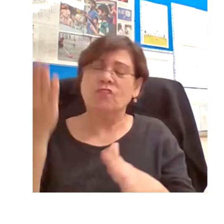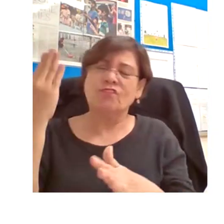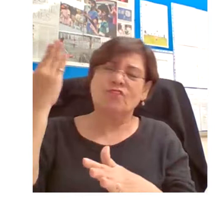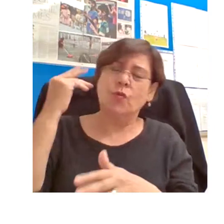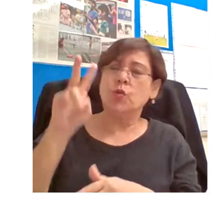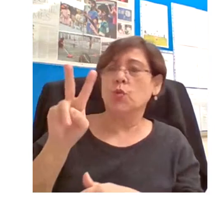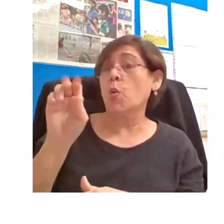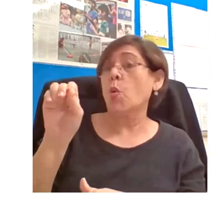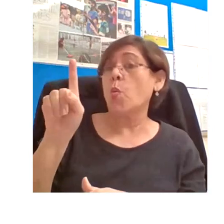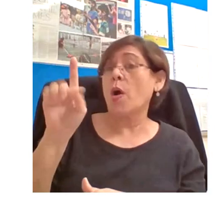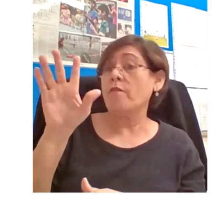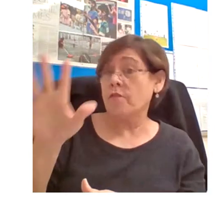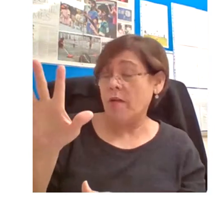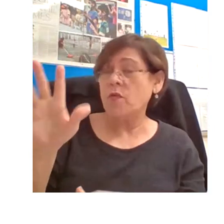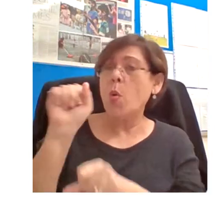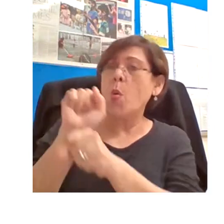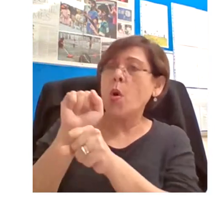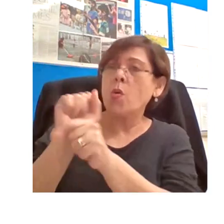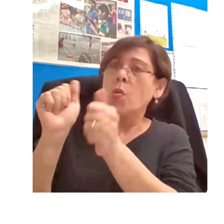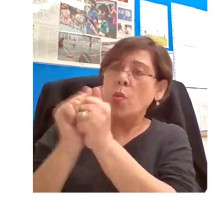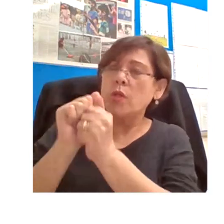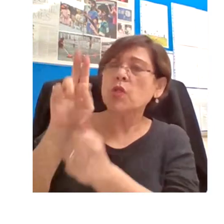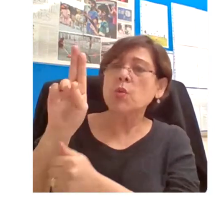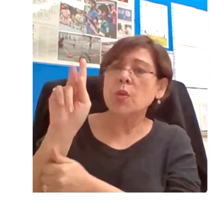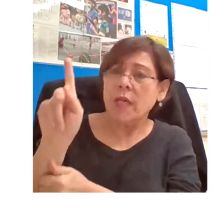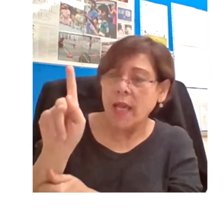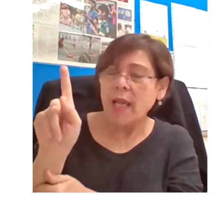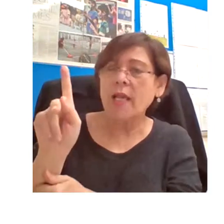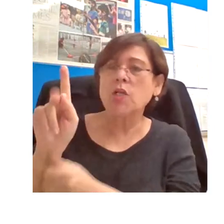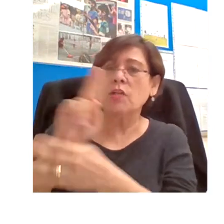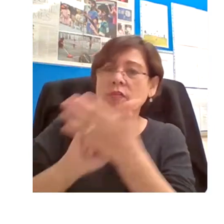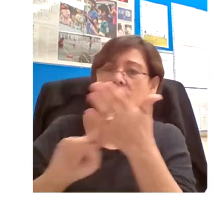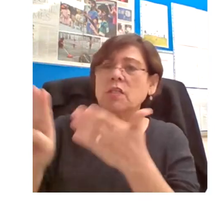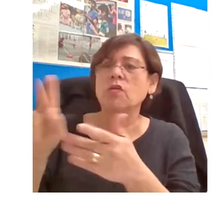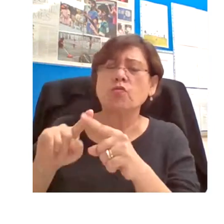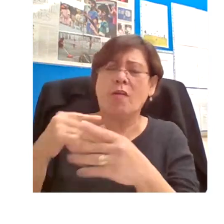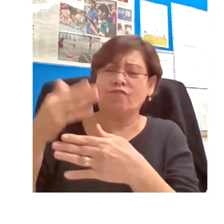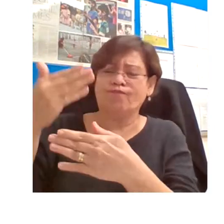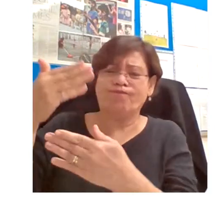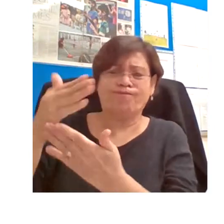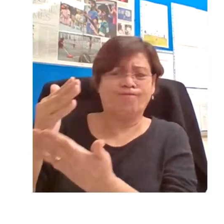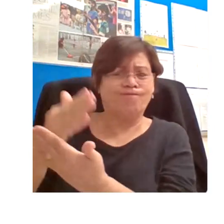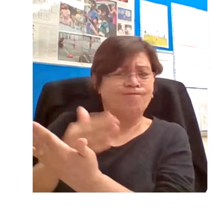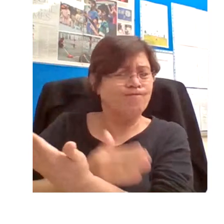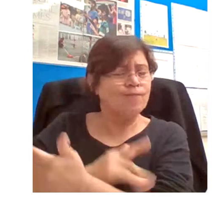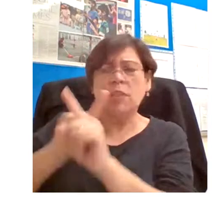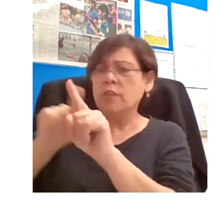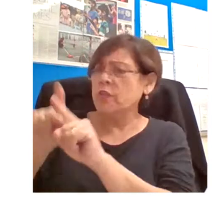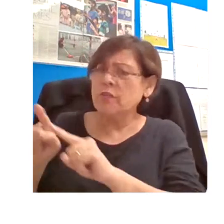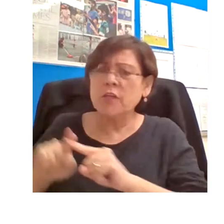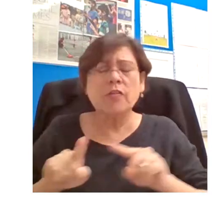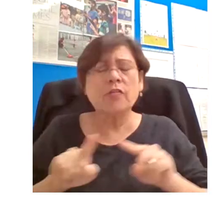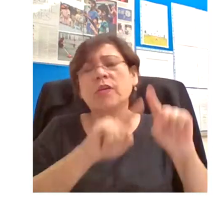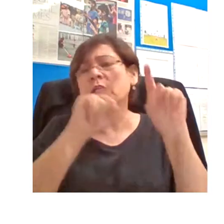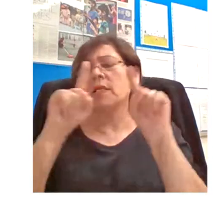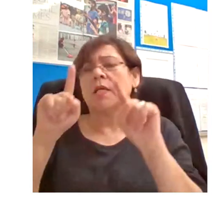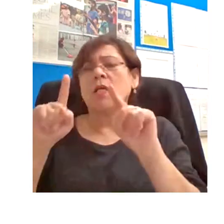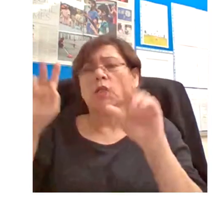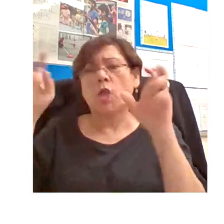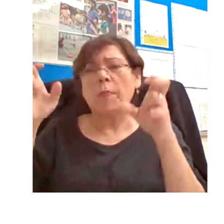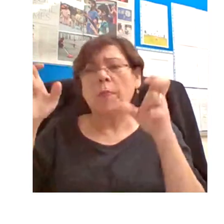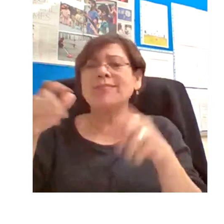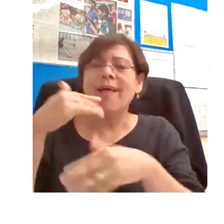we've worked with UK universities to put together a brilliant lineup of lectures on various topics from climate change and environmental